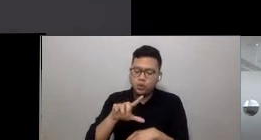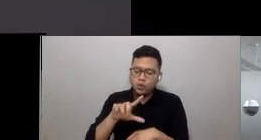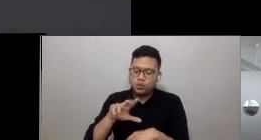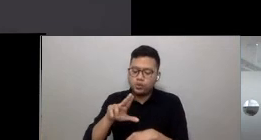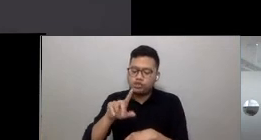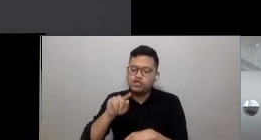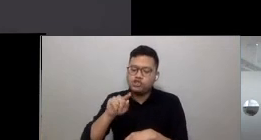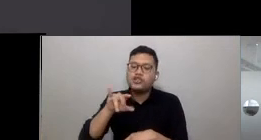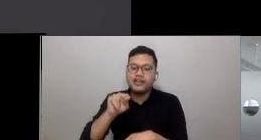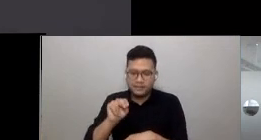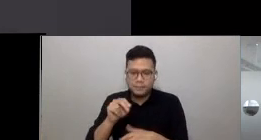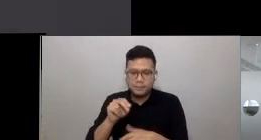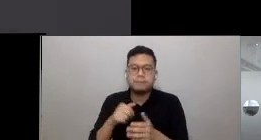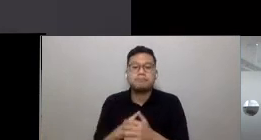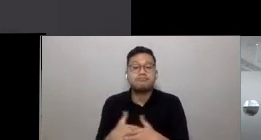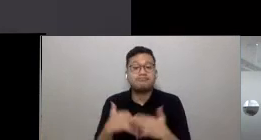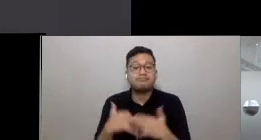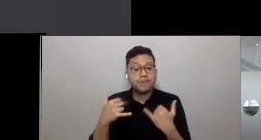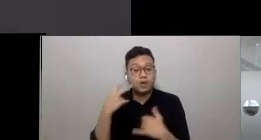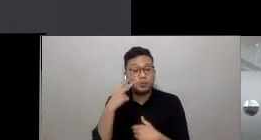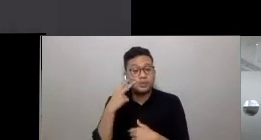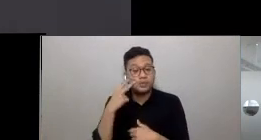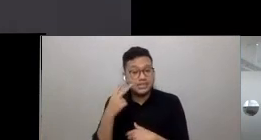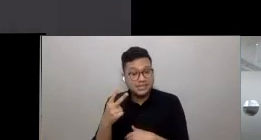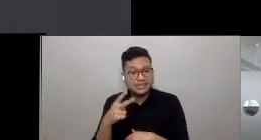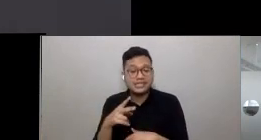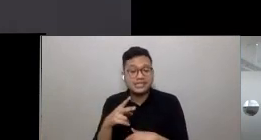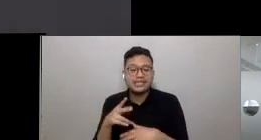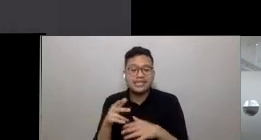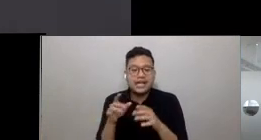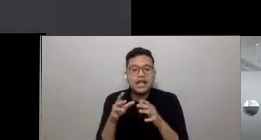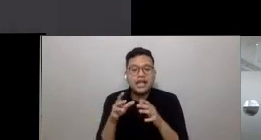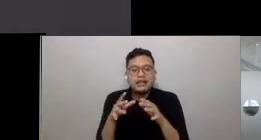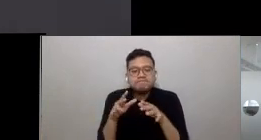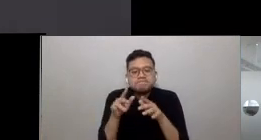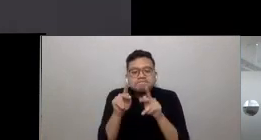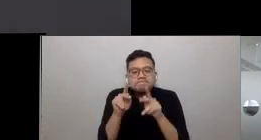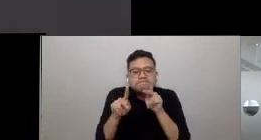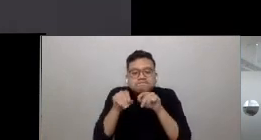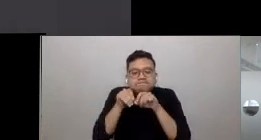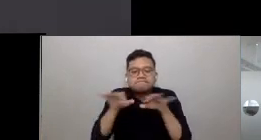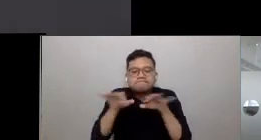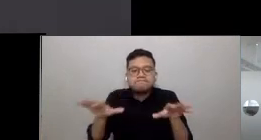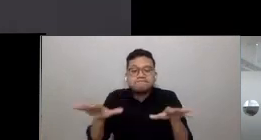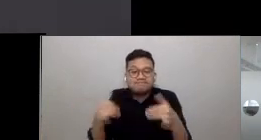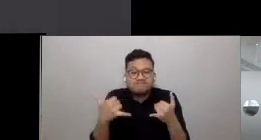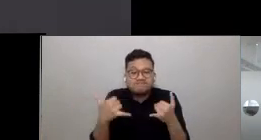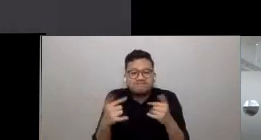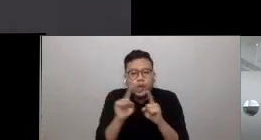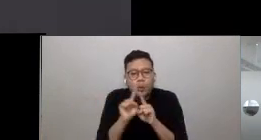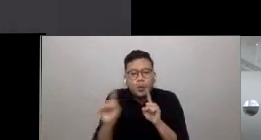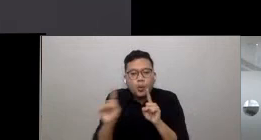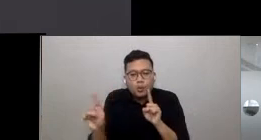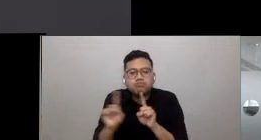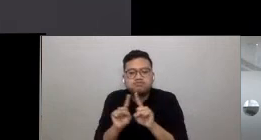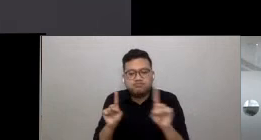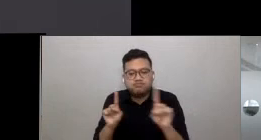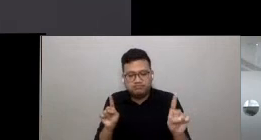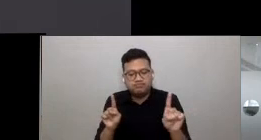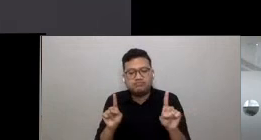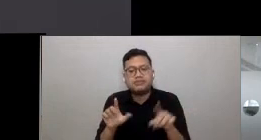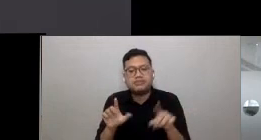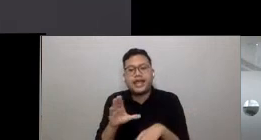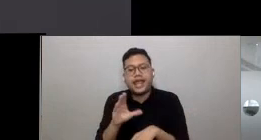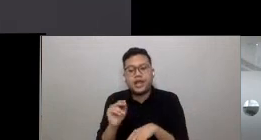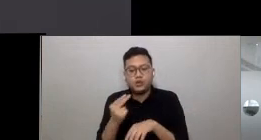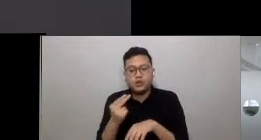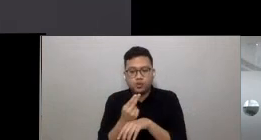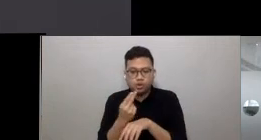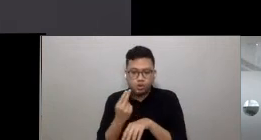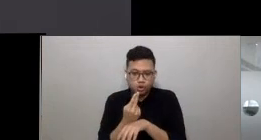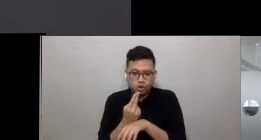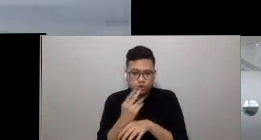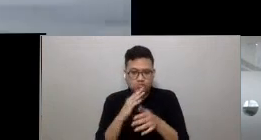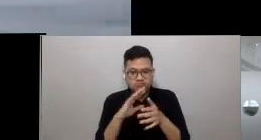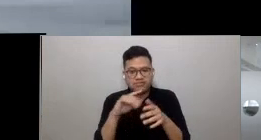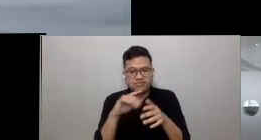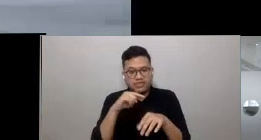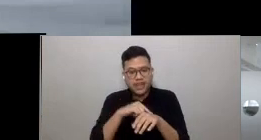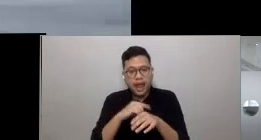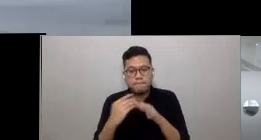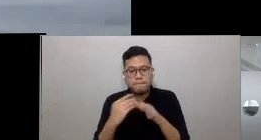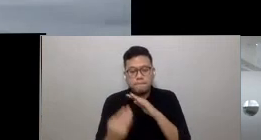decreasing people per square metre, social distancing measures and optimising space through more time-based structuring.